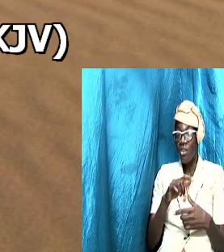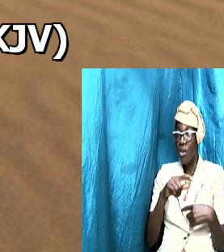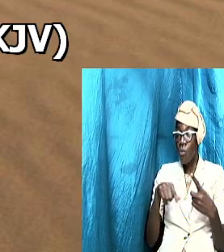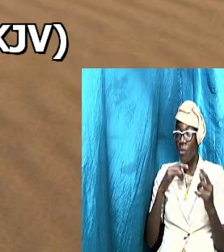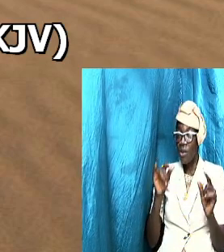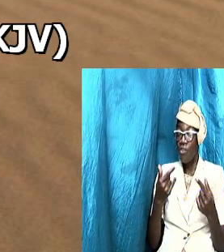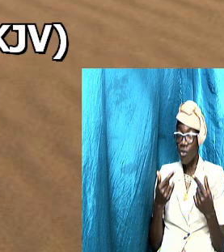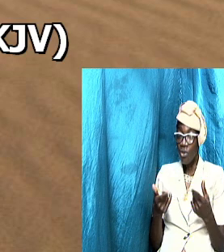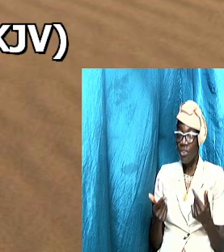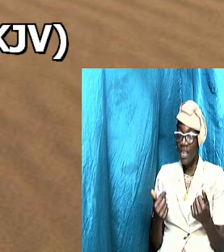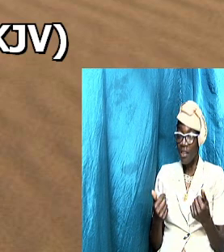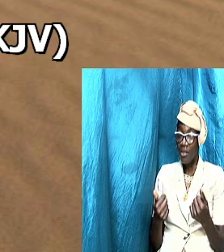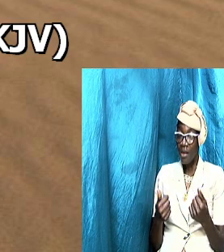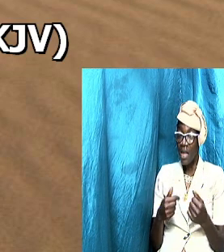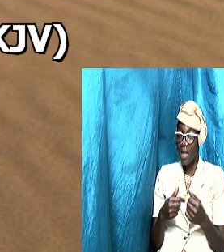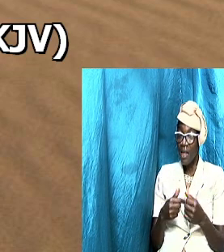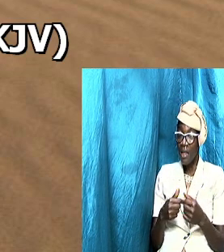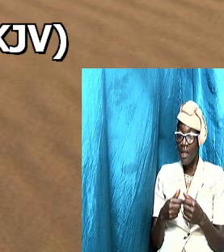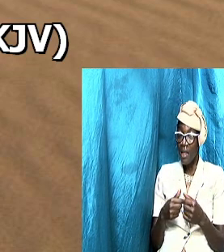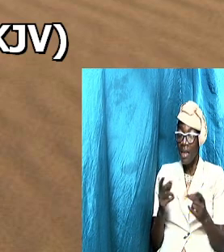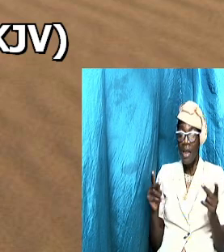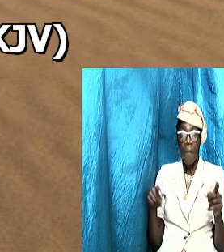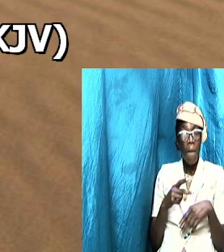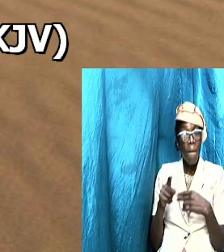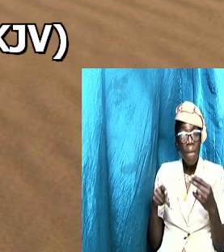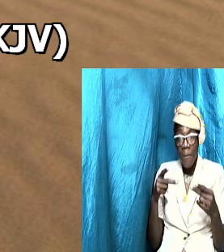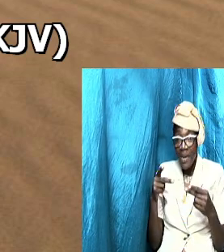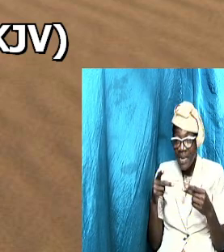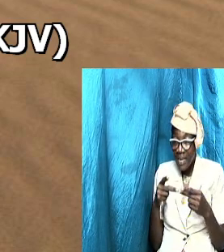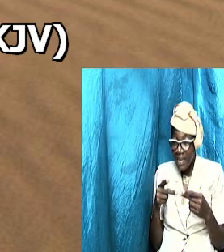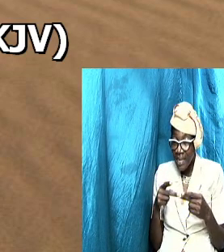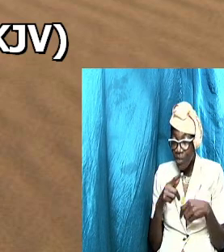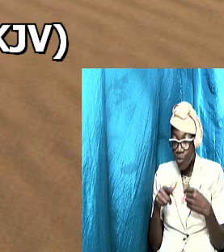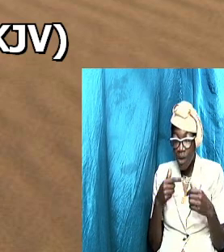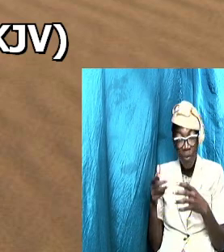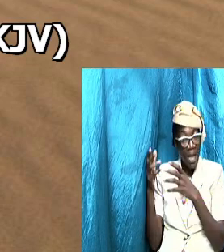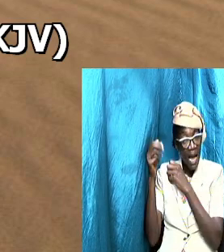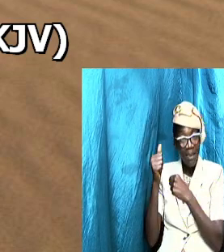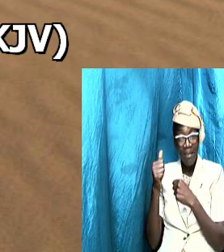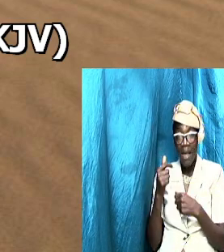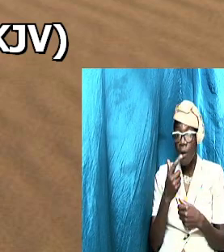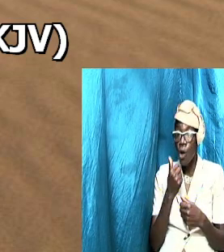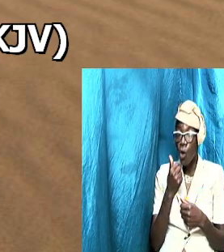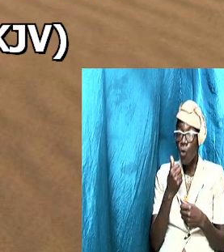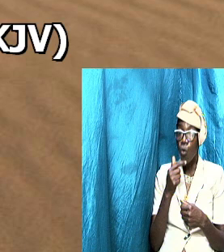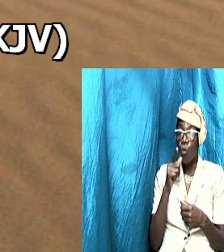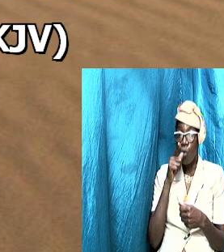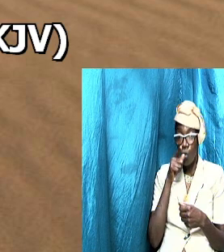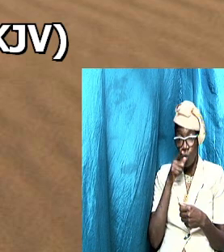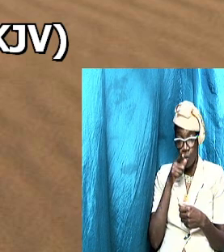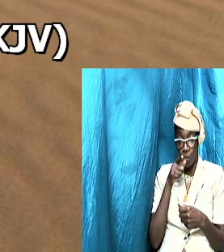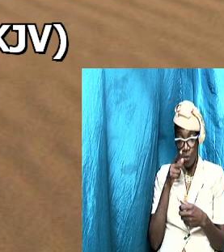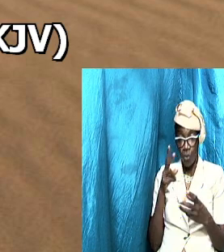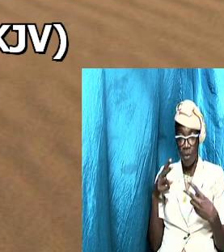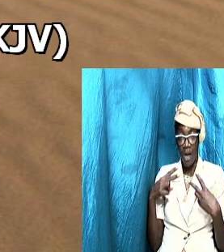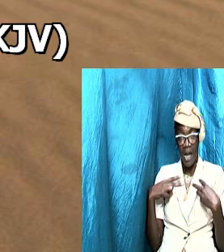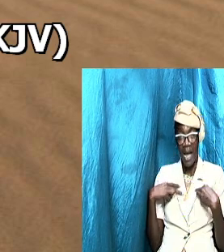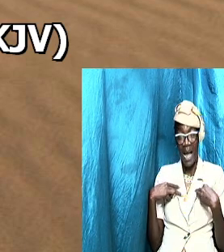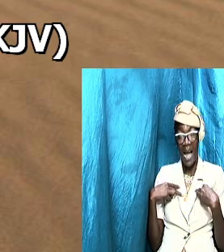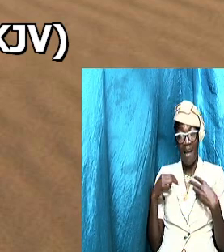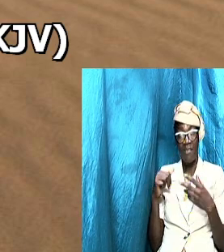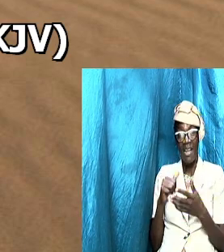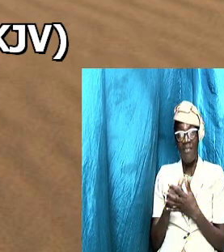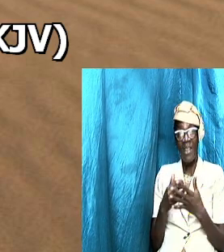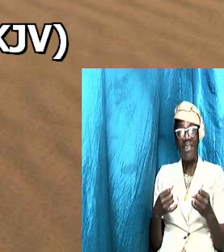the point where we learn to accept who we have and that that is a key